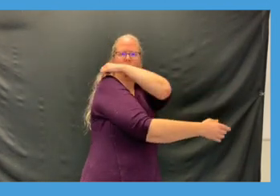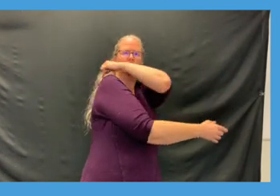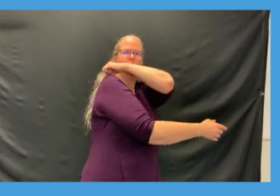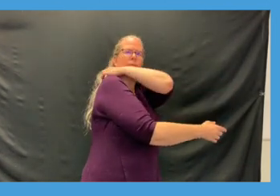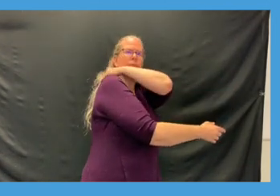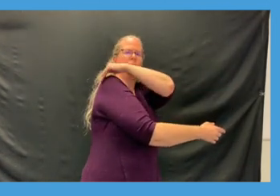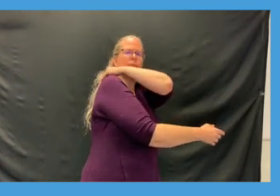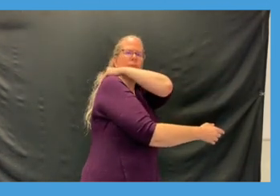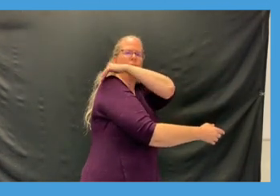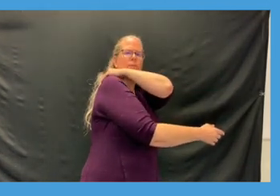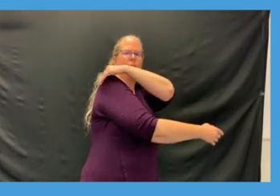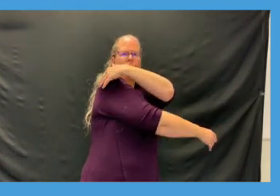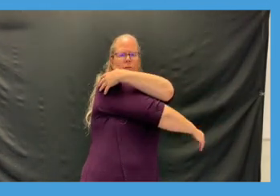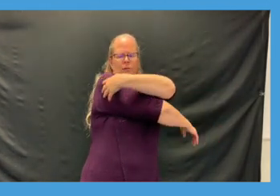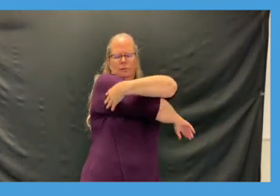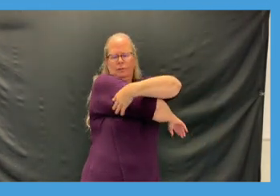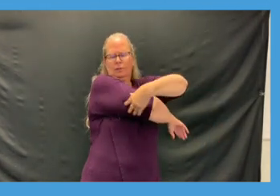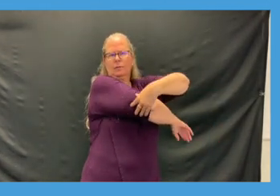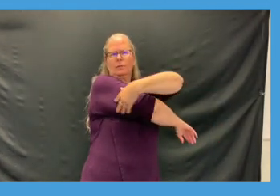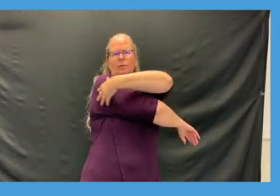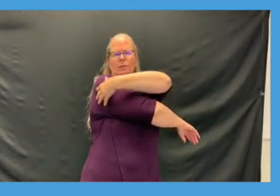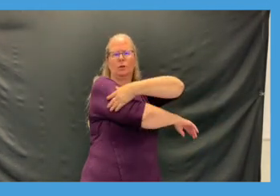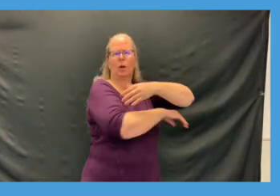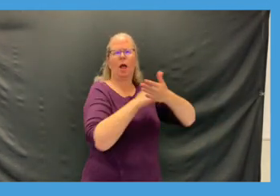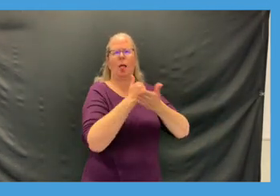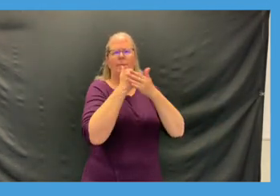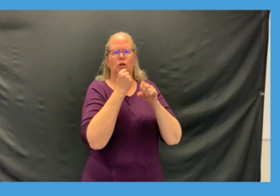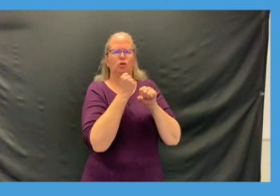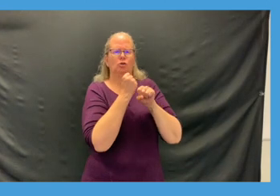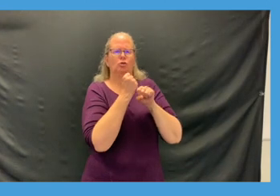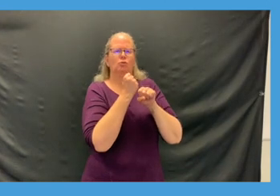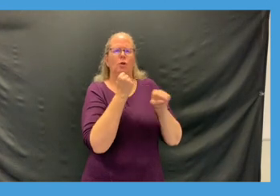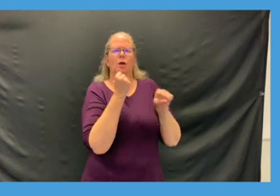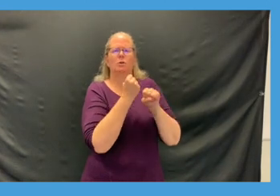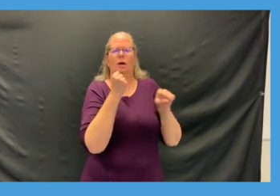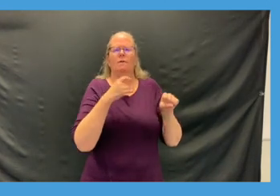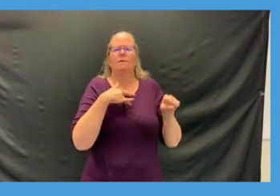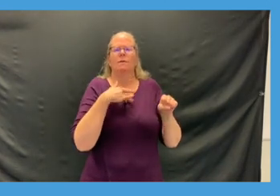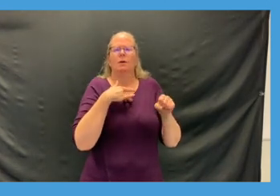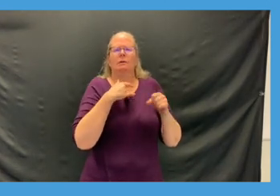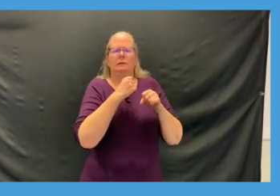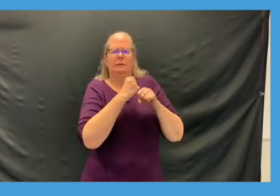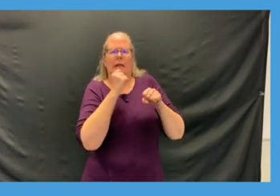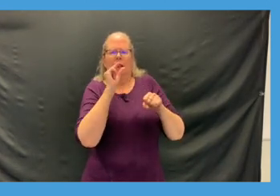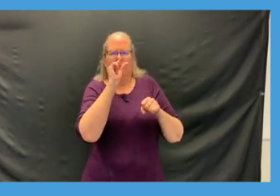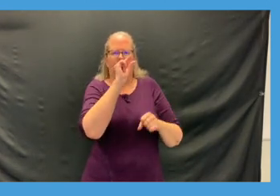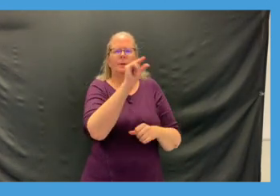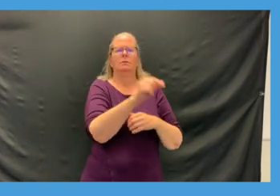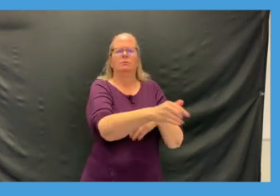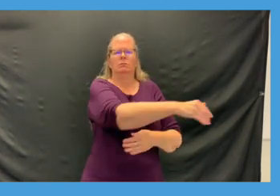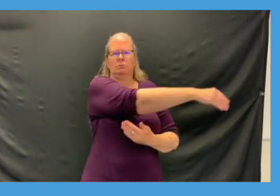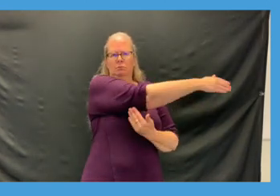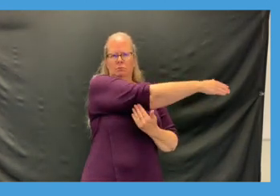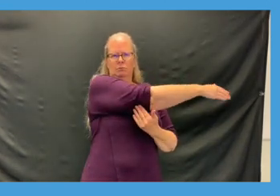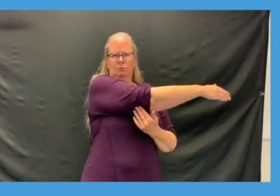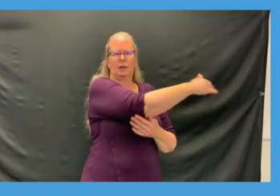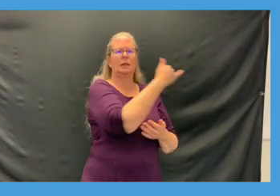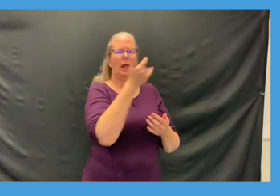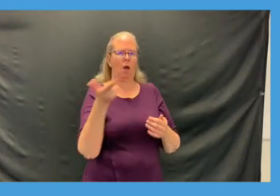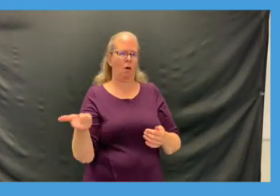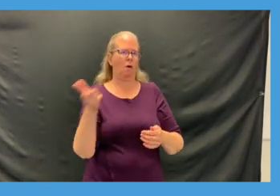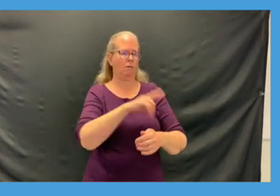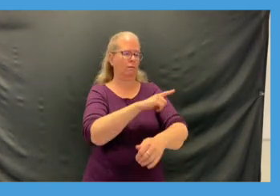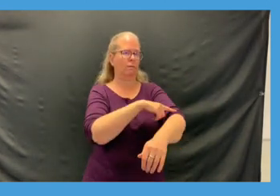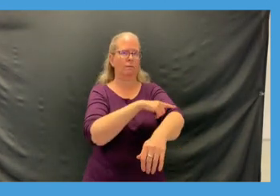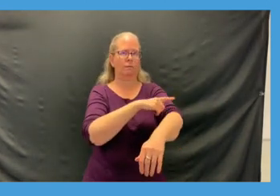nice stretch in your shoulder right here so just hold it there and we're gonna switch arms so I like to swing them